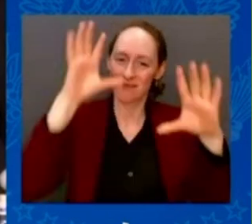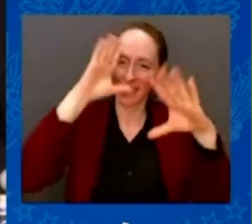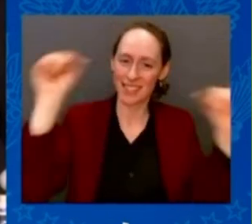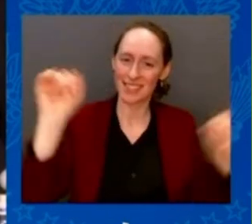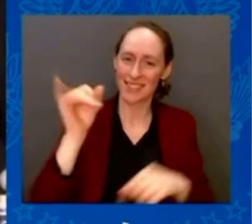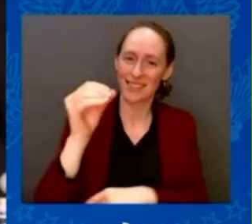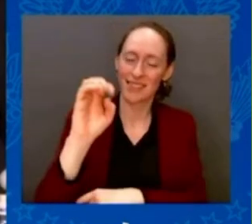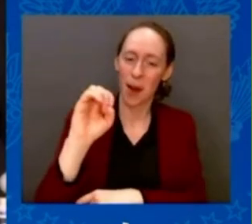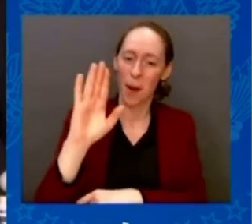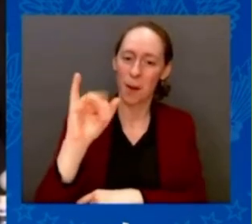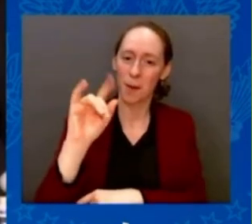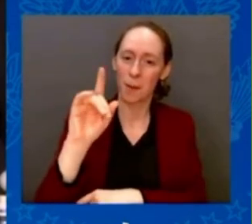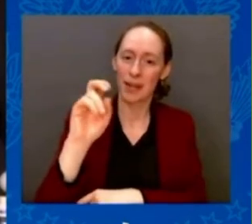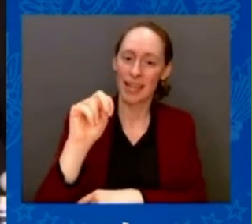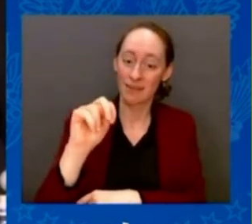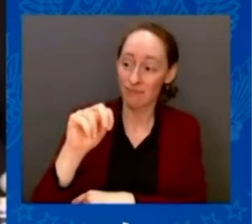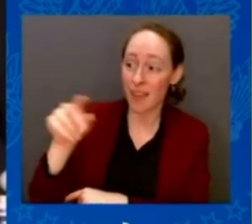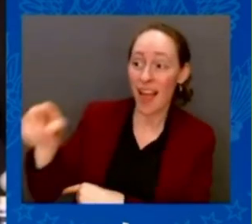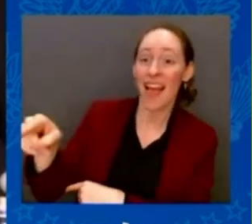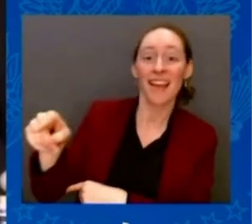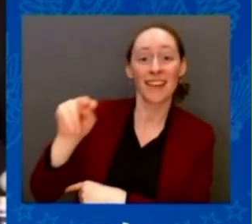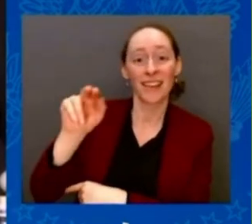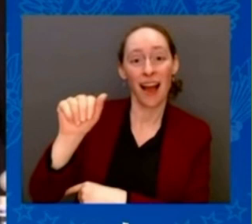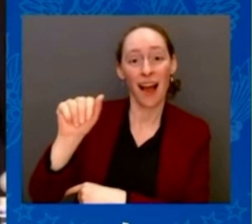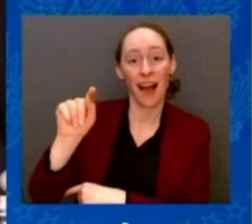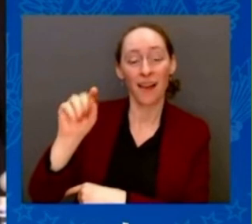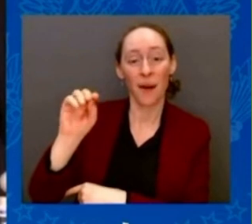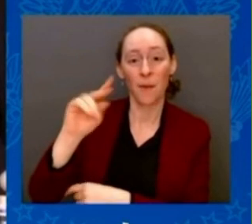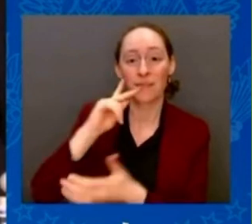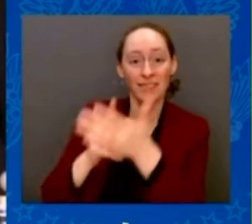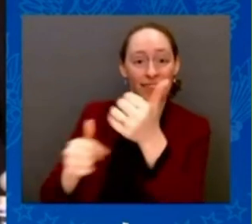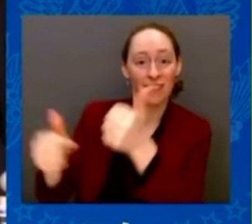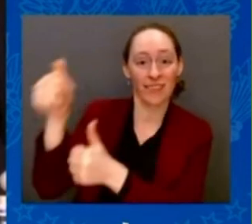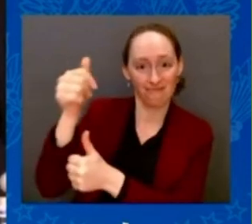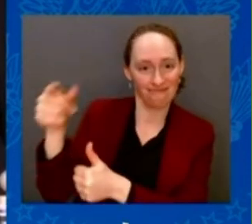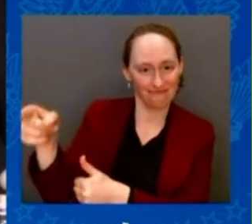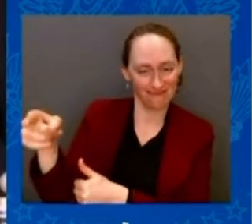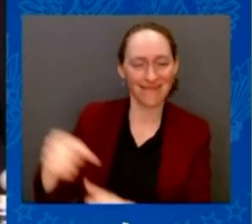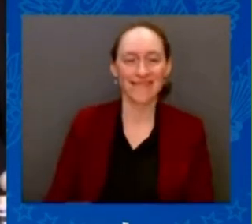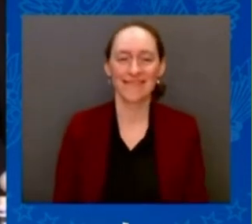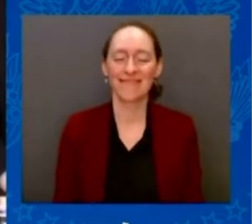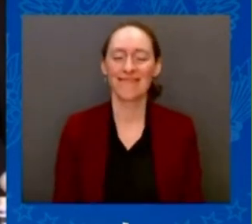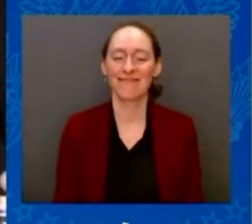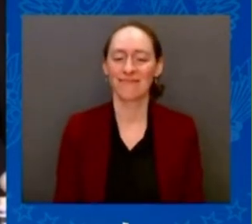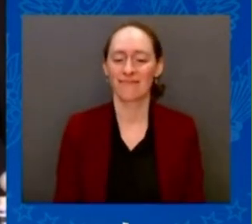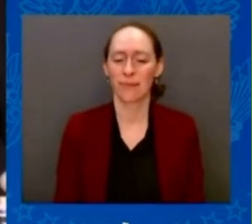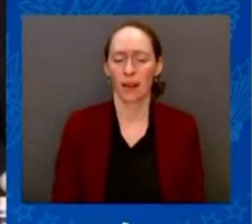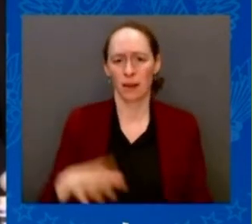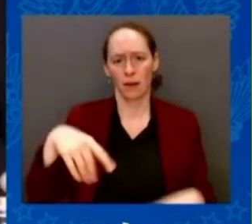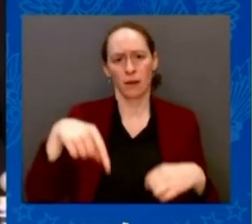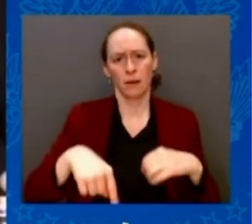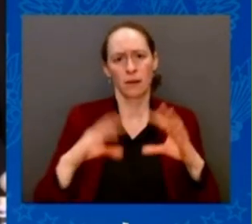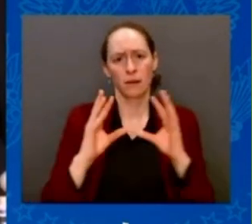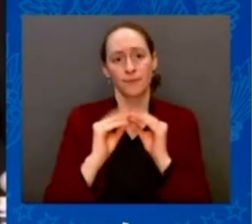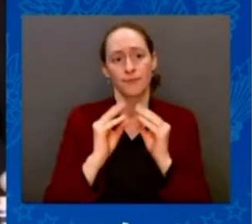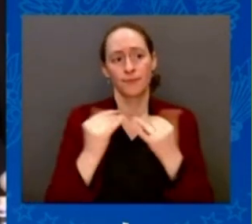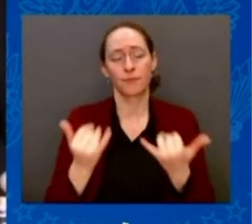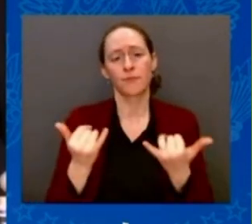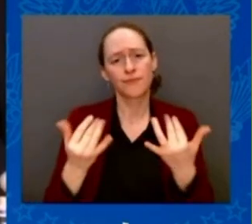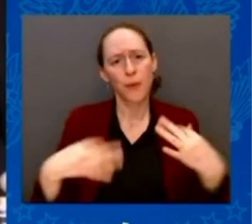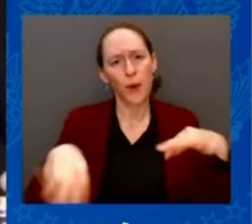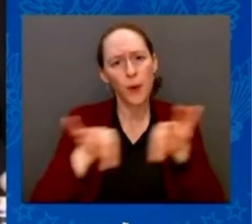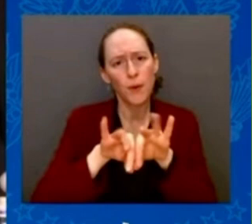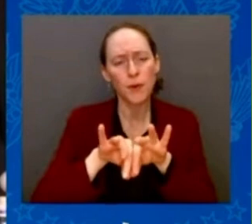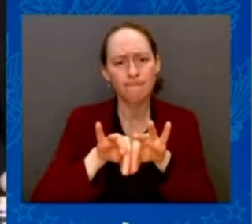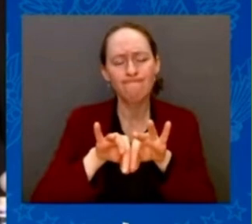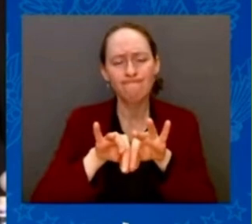Today's summit is of particular importance. We are meeting almost exactly on the